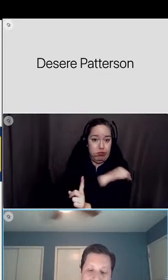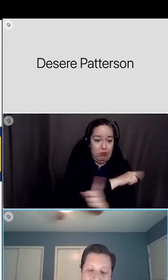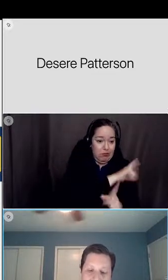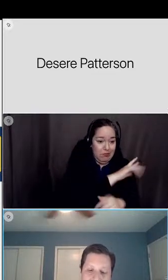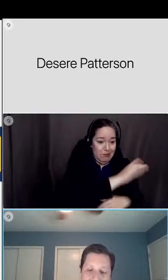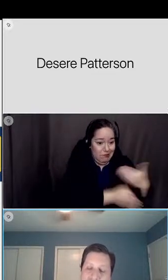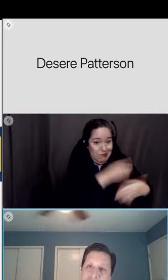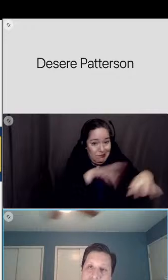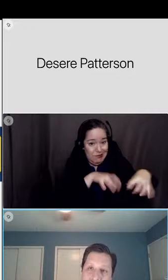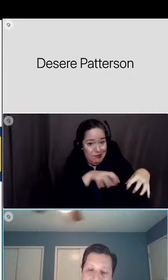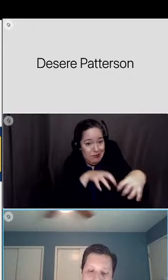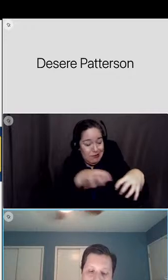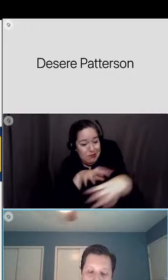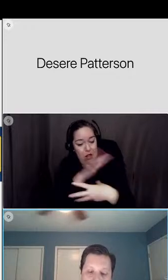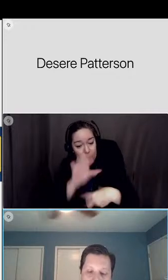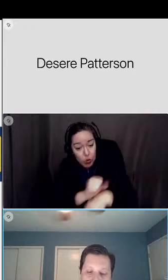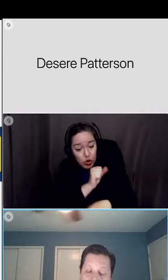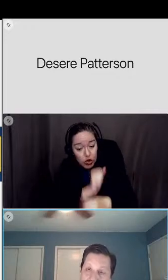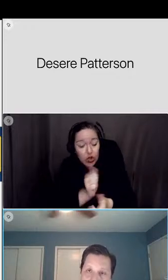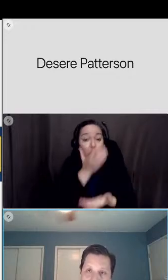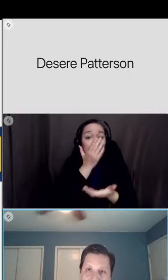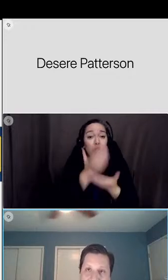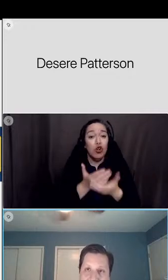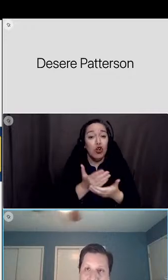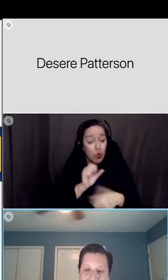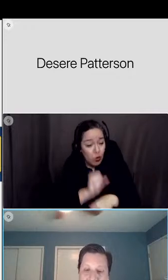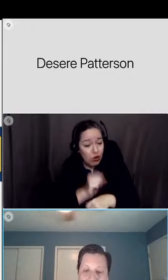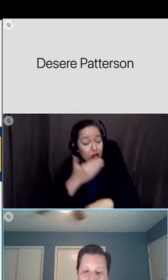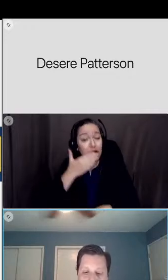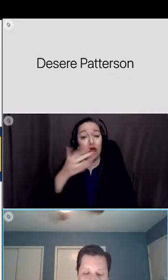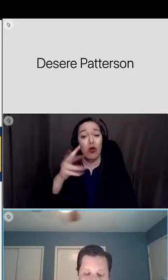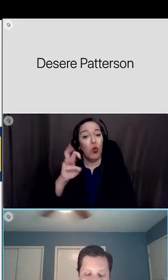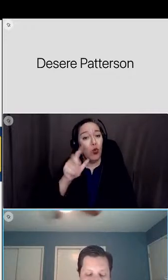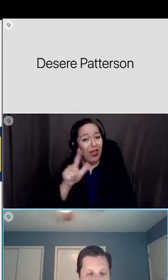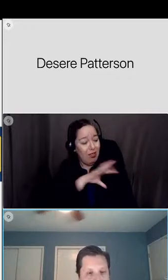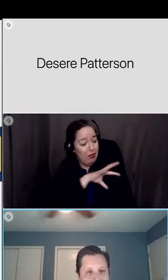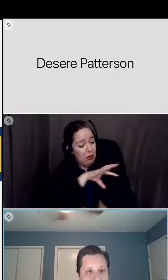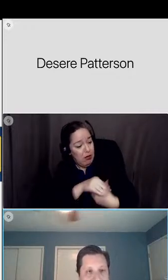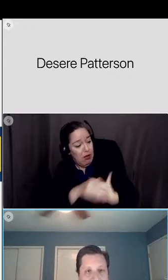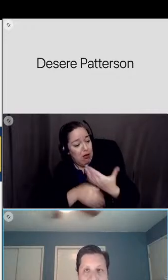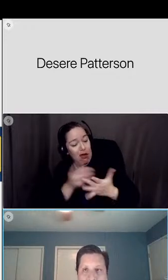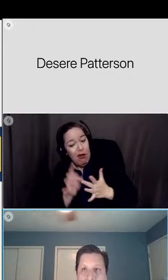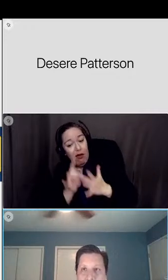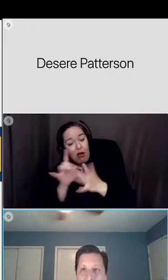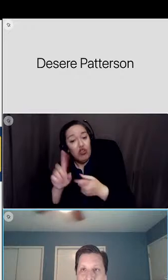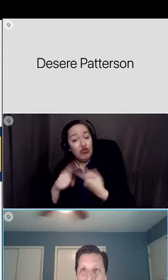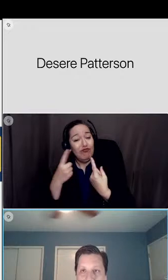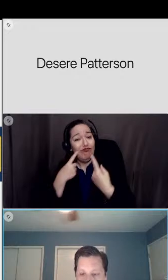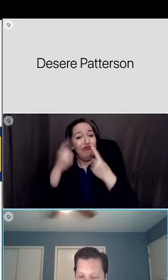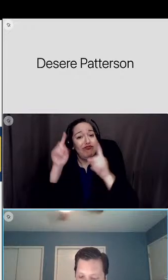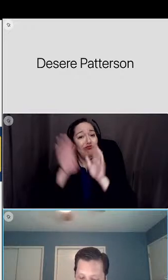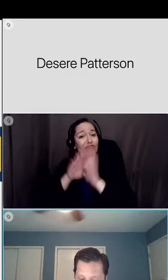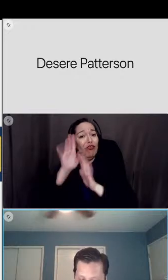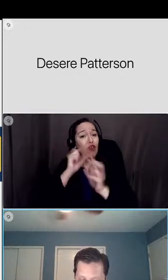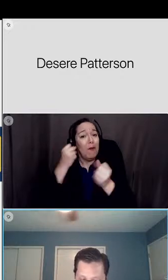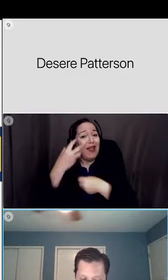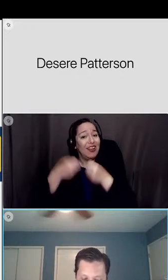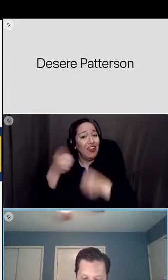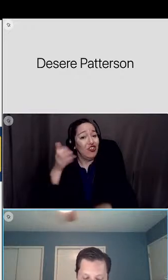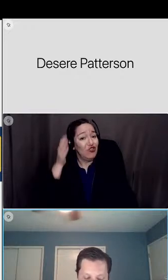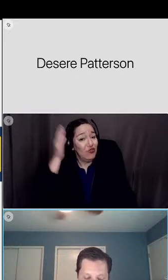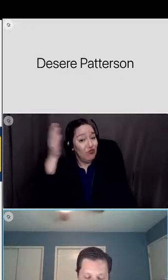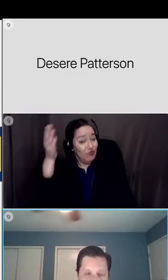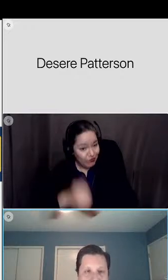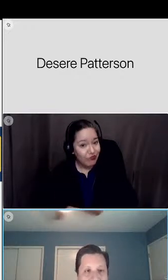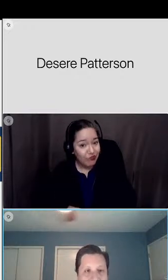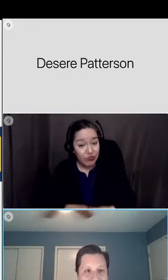this and it's going to yield some positive results for all of our students here for years to come so all right with that being said we'll go